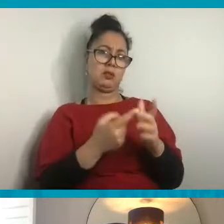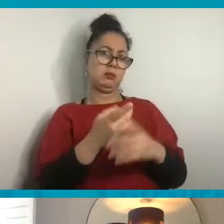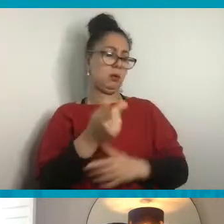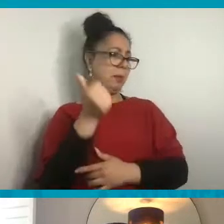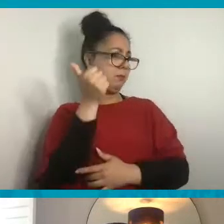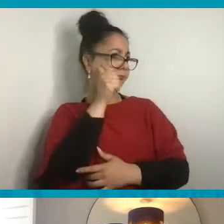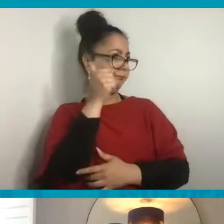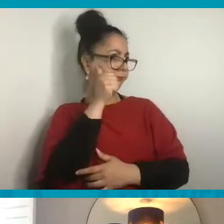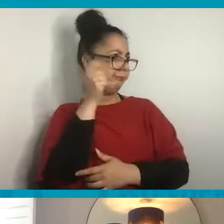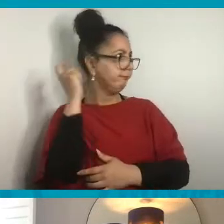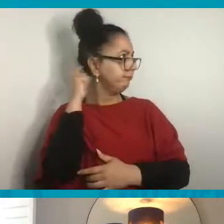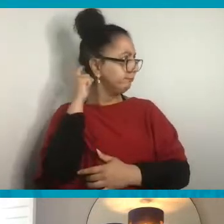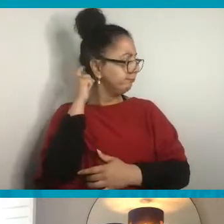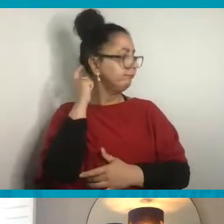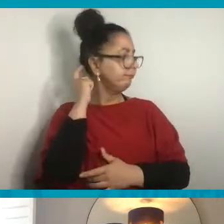this.